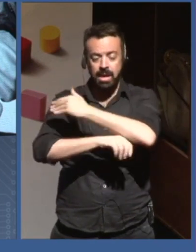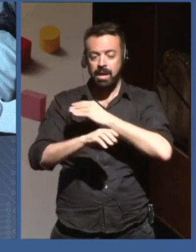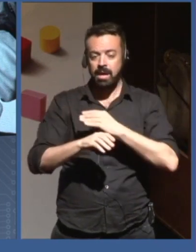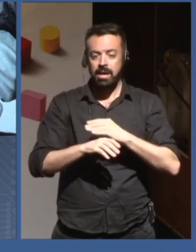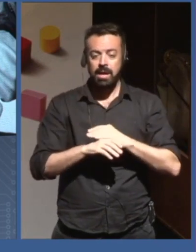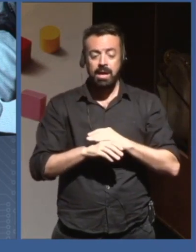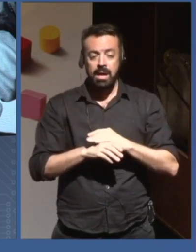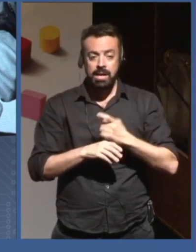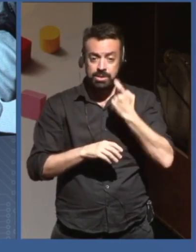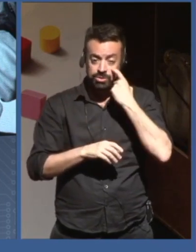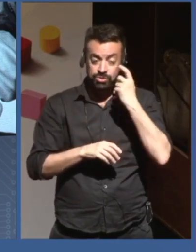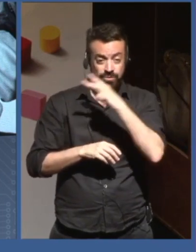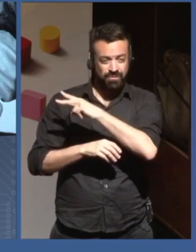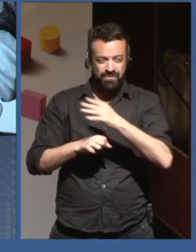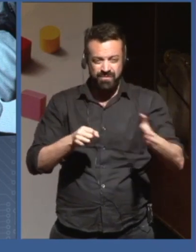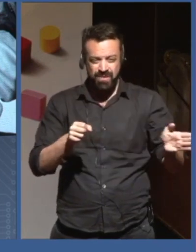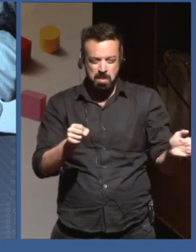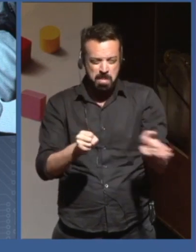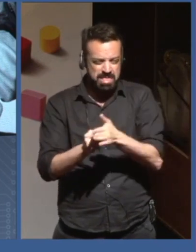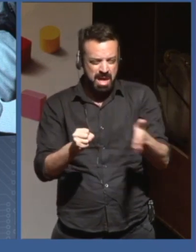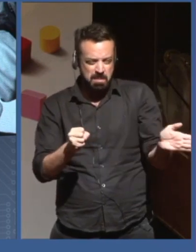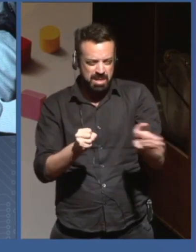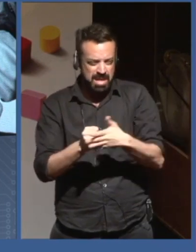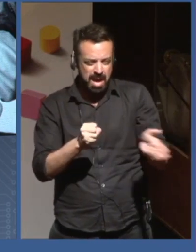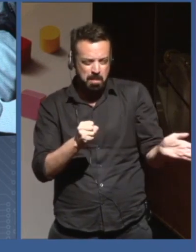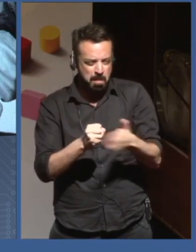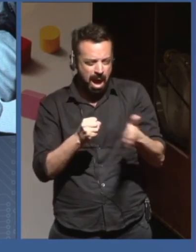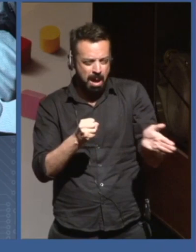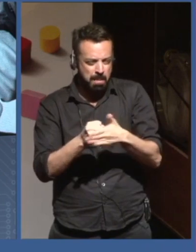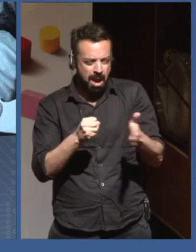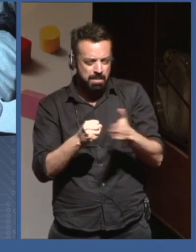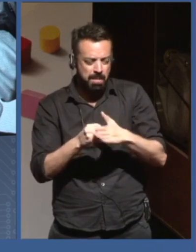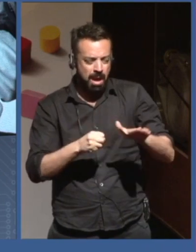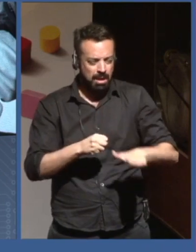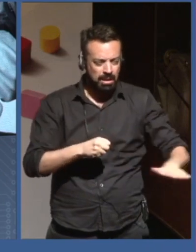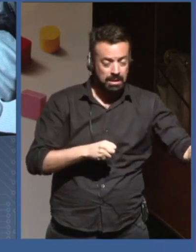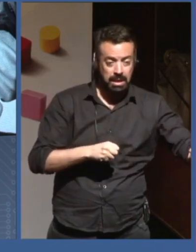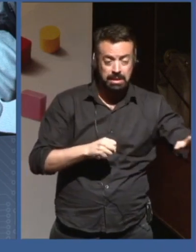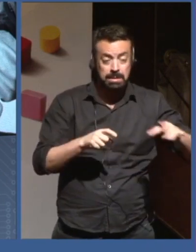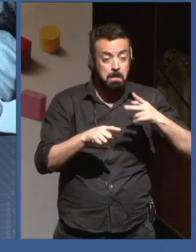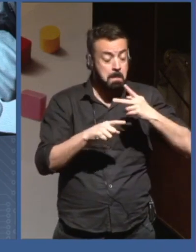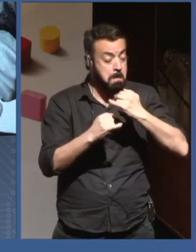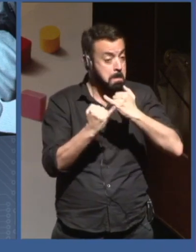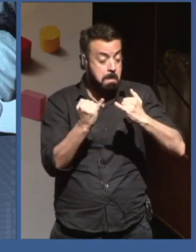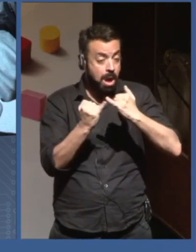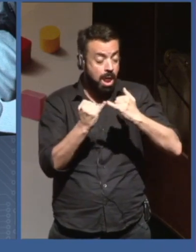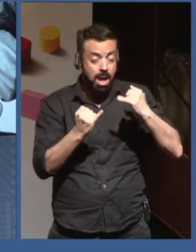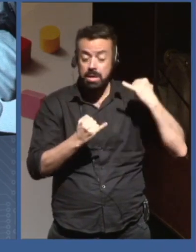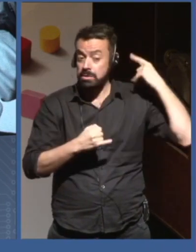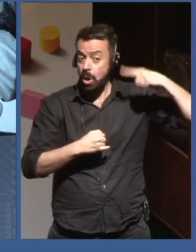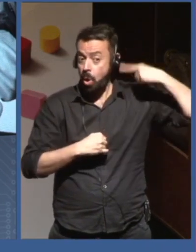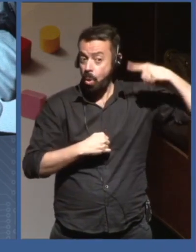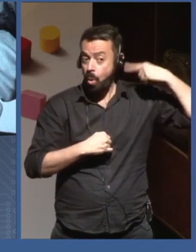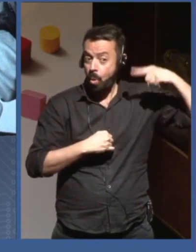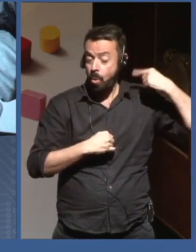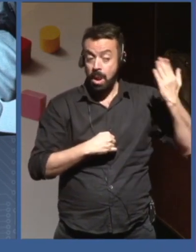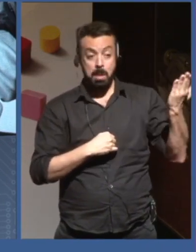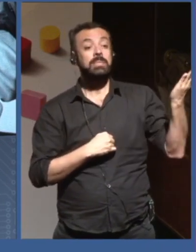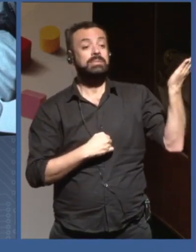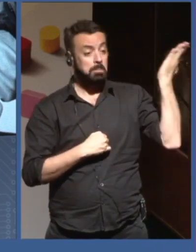not everybody agrees that it's crazy. I think it's crazy, but not everybody agrees. So, there are still, like, contentious questions.